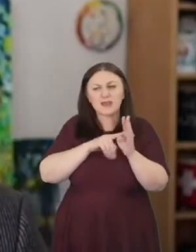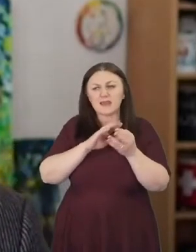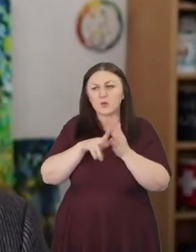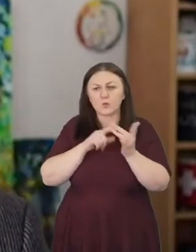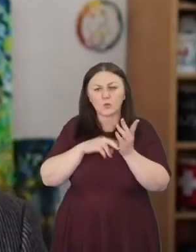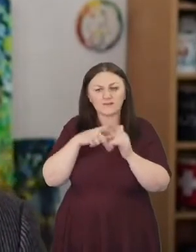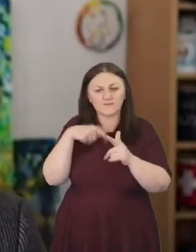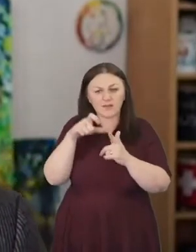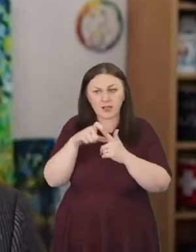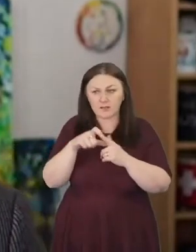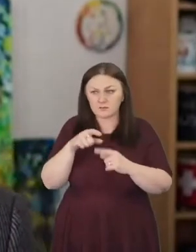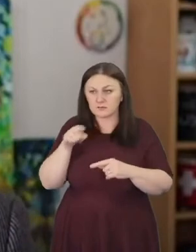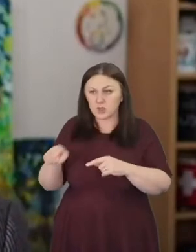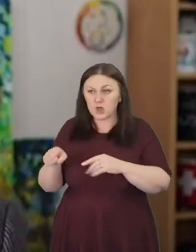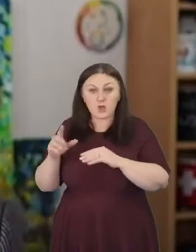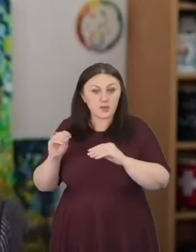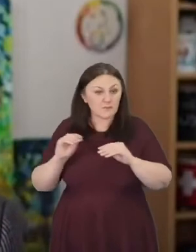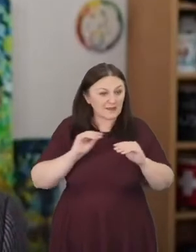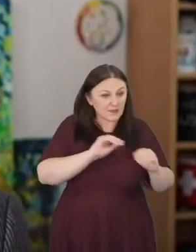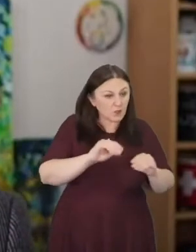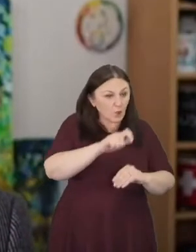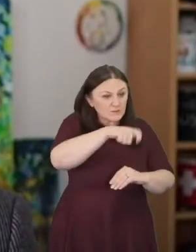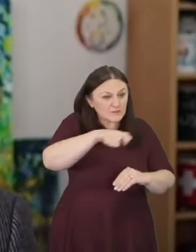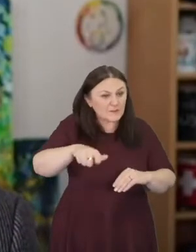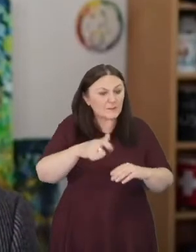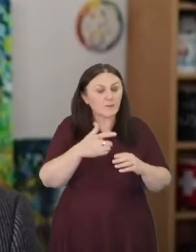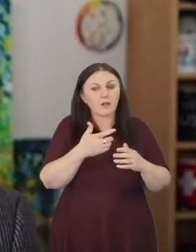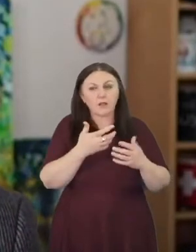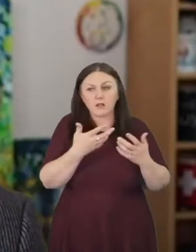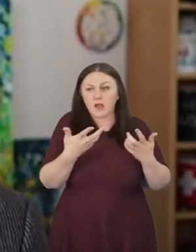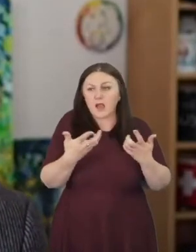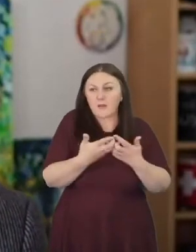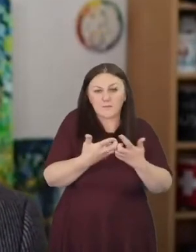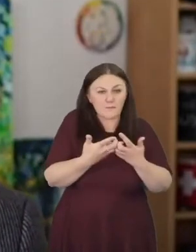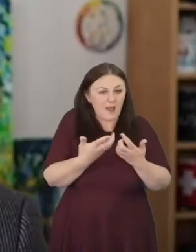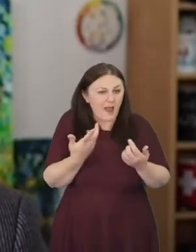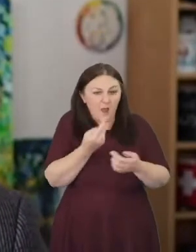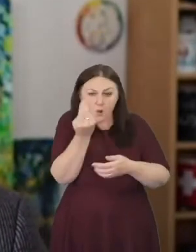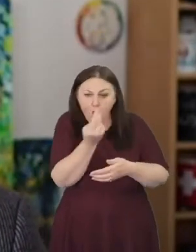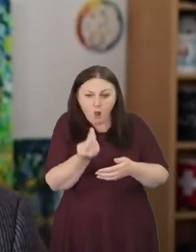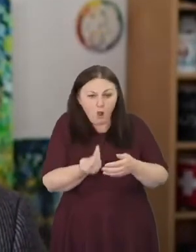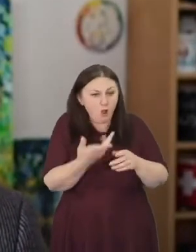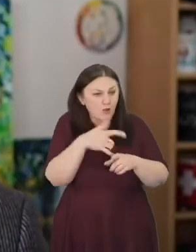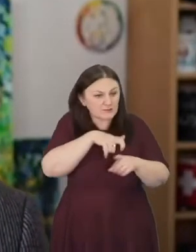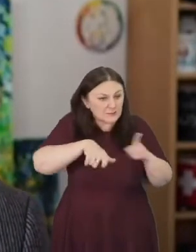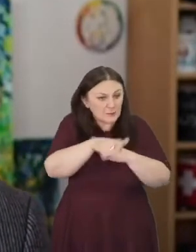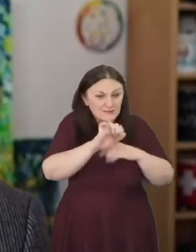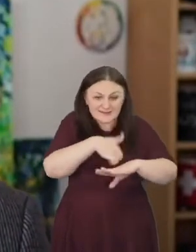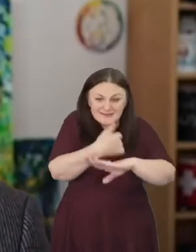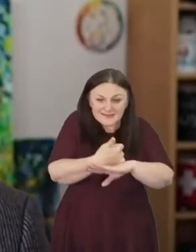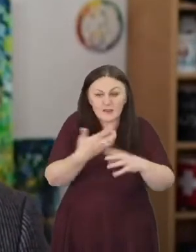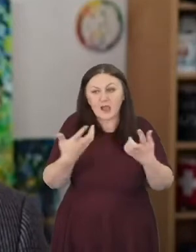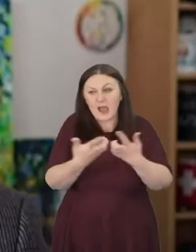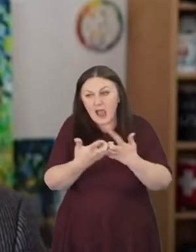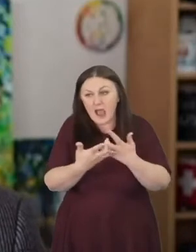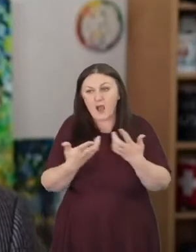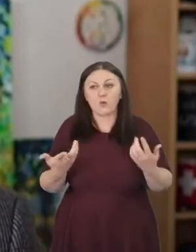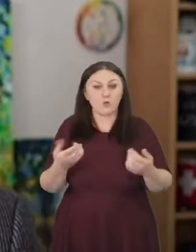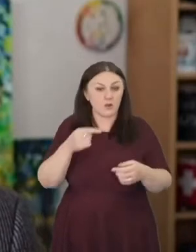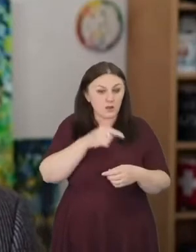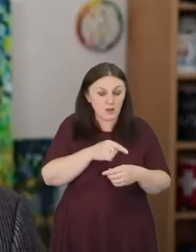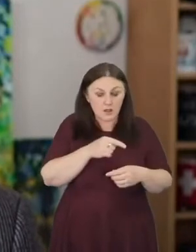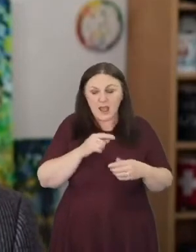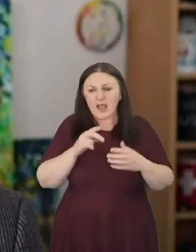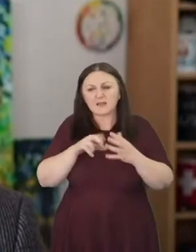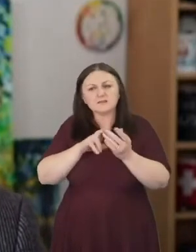was coaching people on how to start up a new art community. Alistair Mitchell Baker who some of you knew